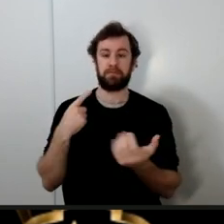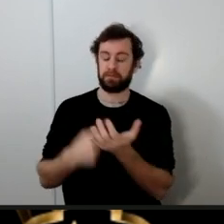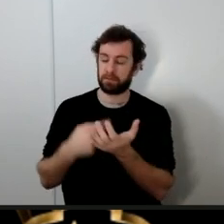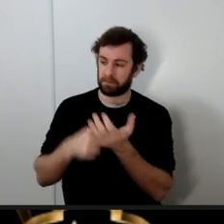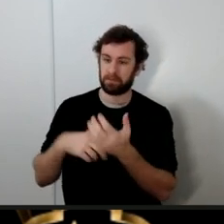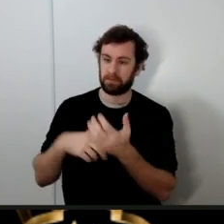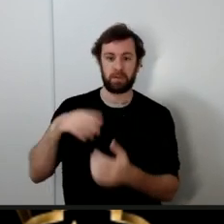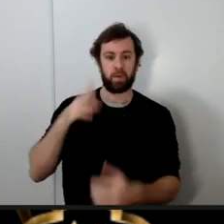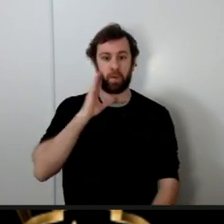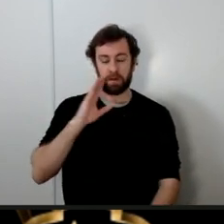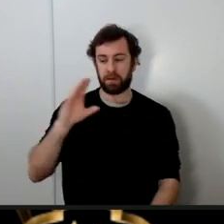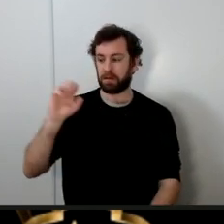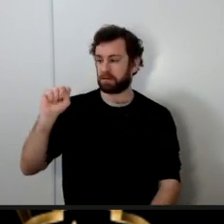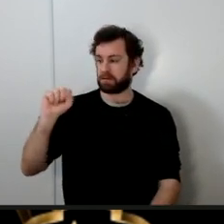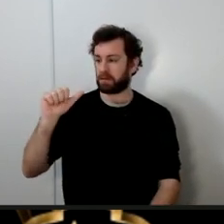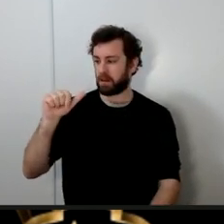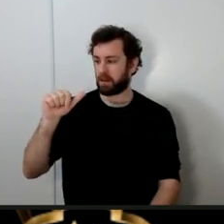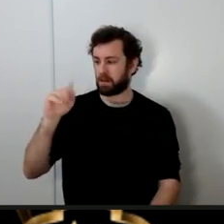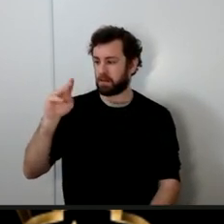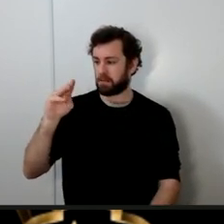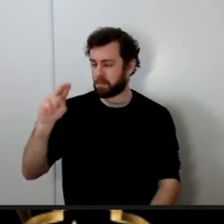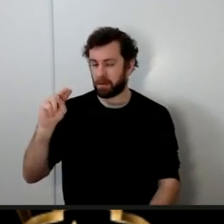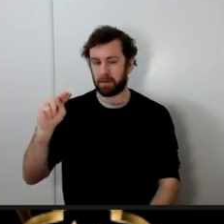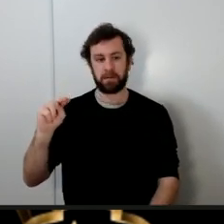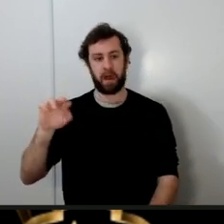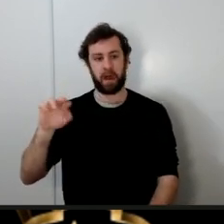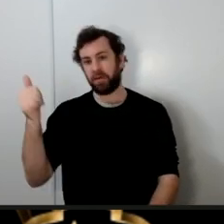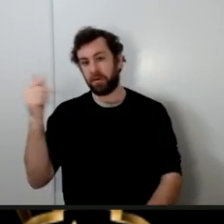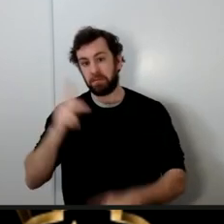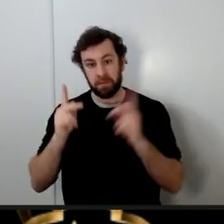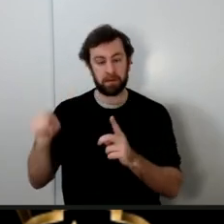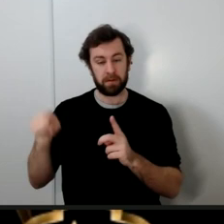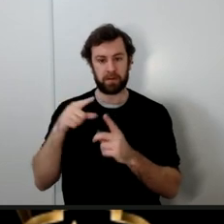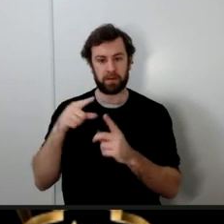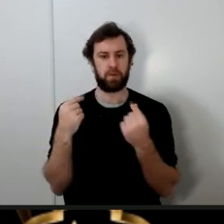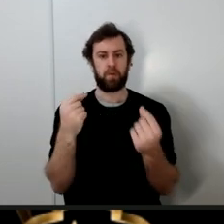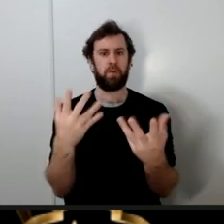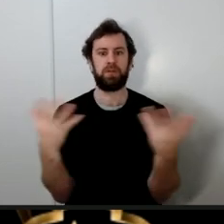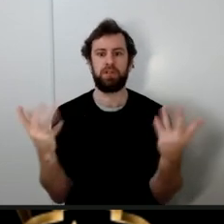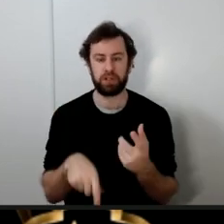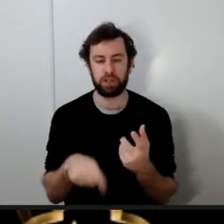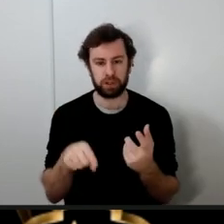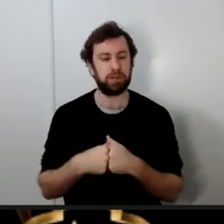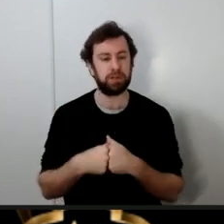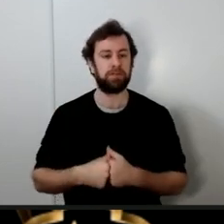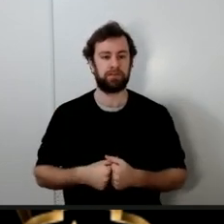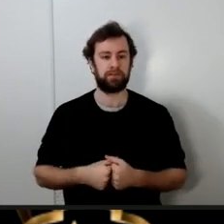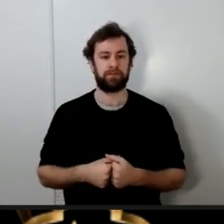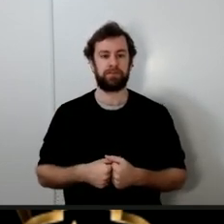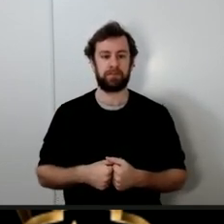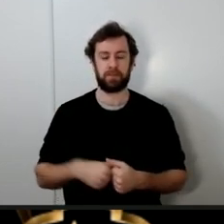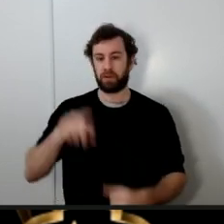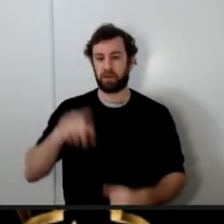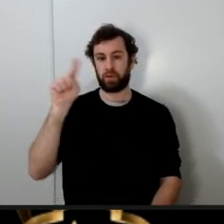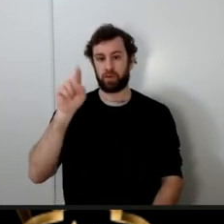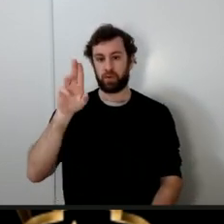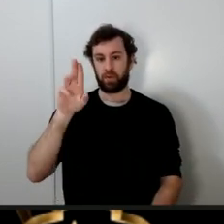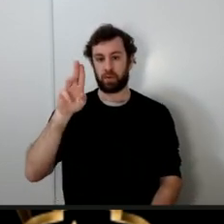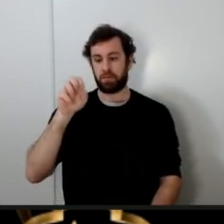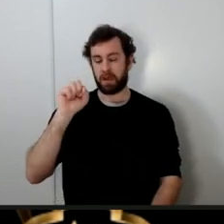Abu Dhar speaking to Ammar sources indicate as Zubair Sunni sources indicate as Zubair was in the house of Imam Ali